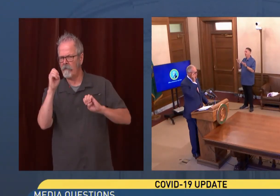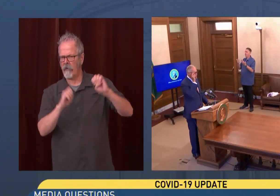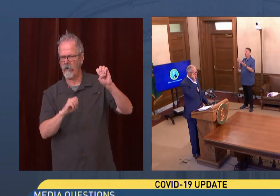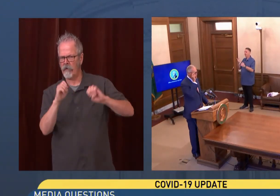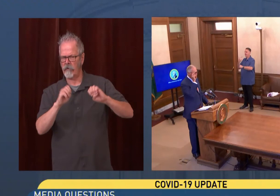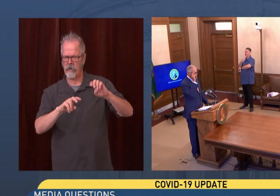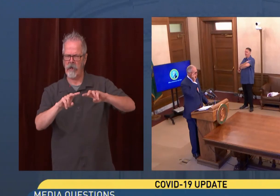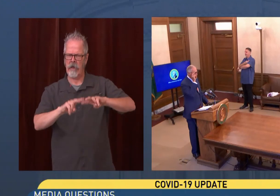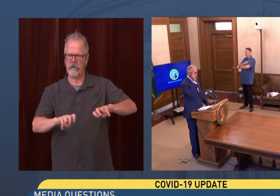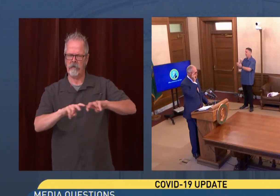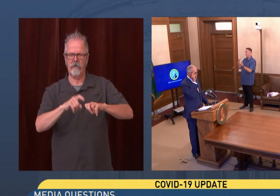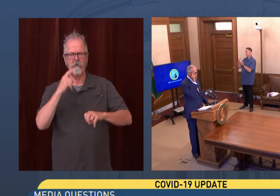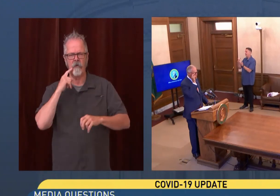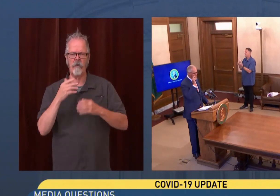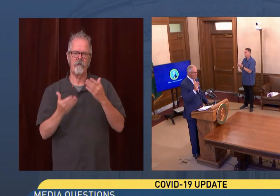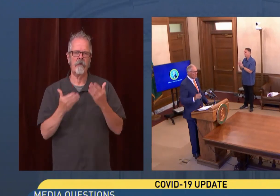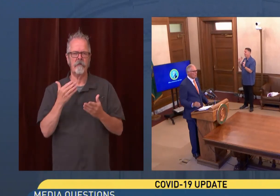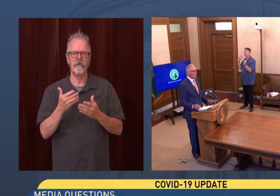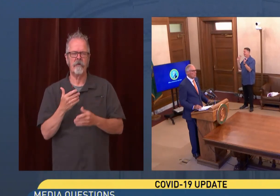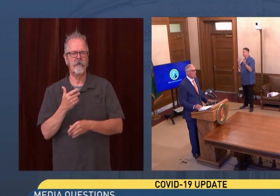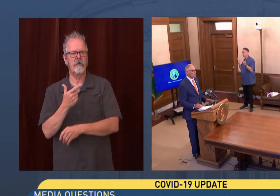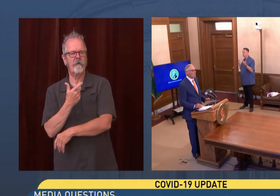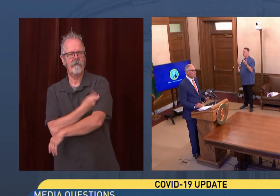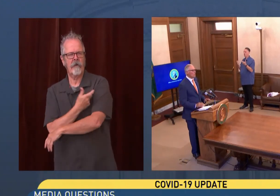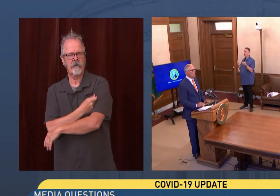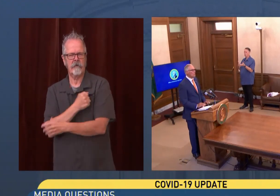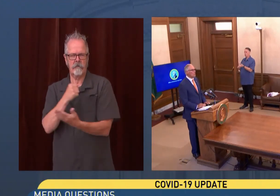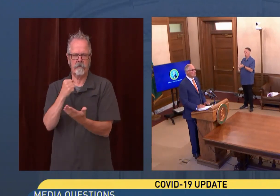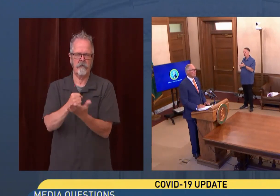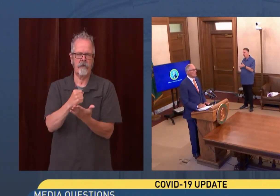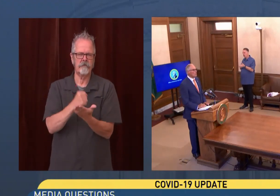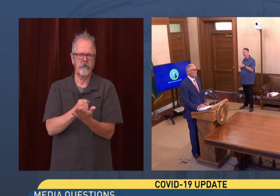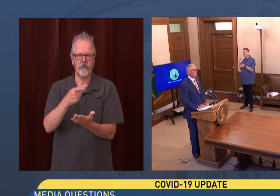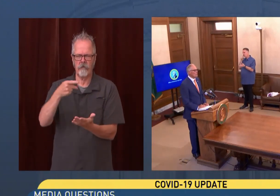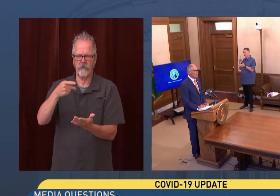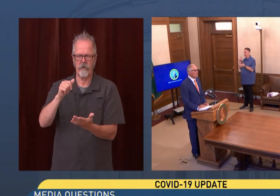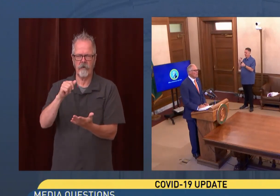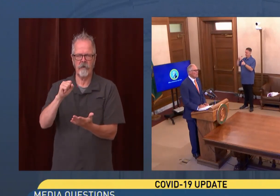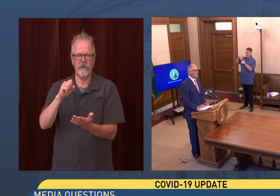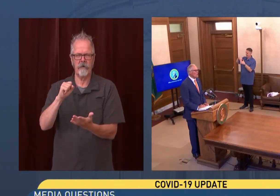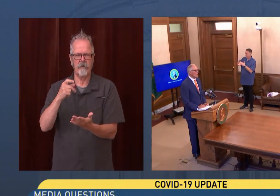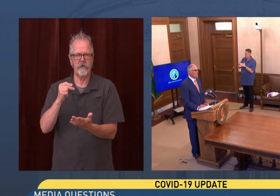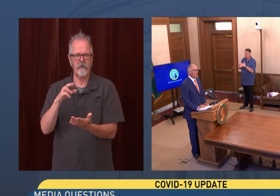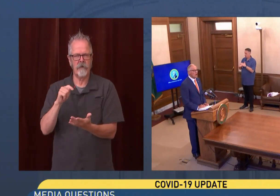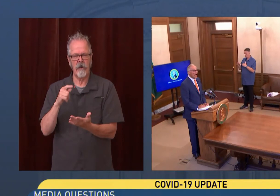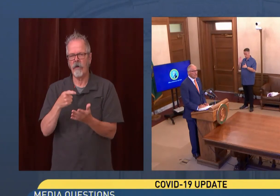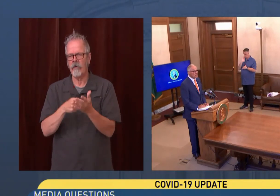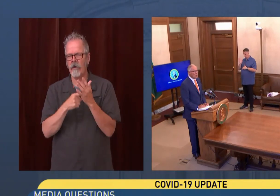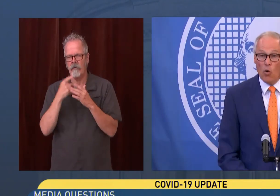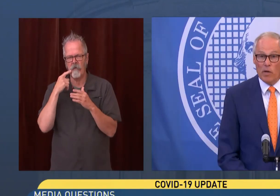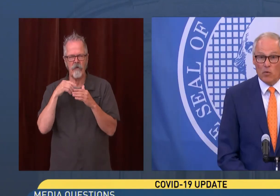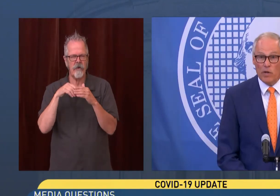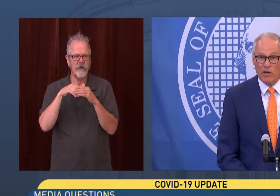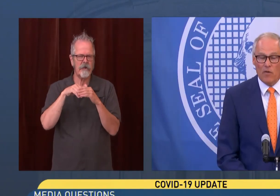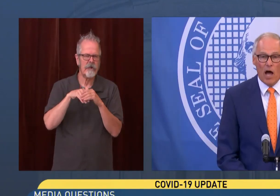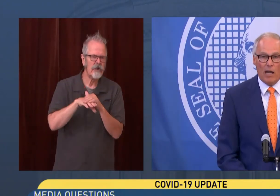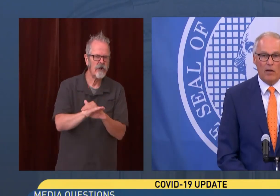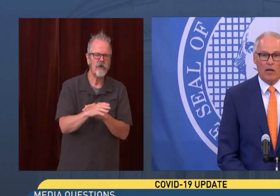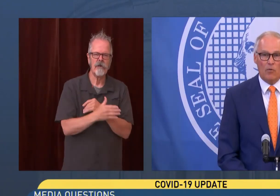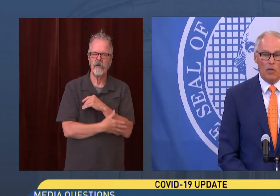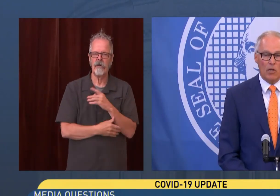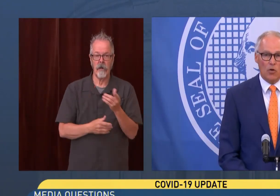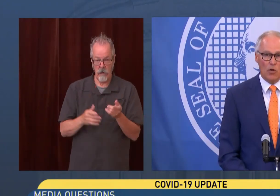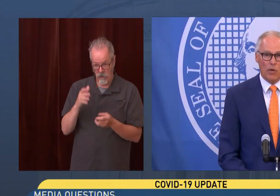a tool to businesses who want to, even though require vaccines in order to enter, that sort of thing? Not at the moment. We have